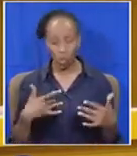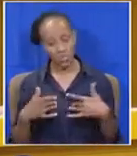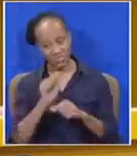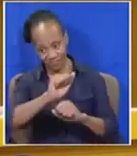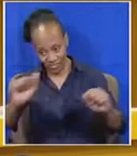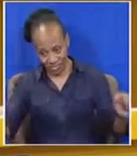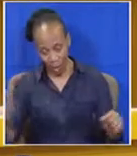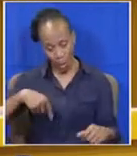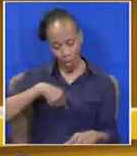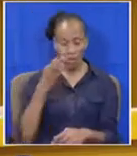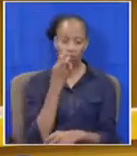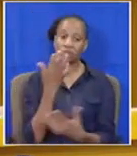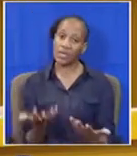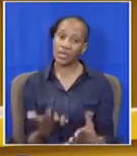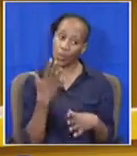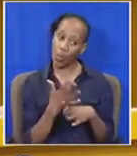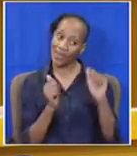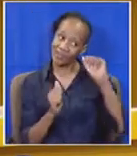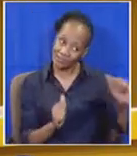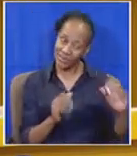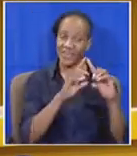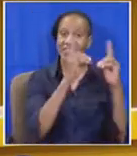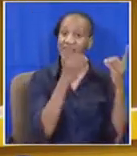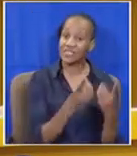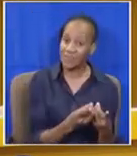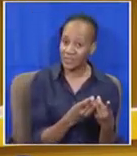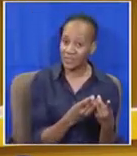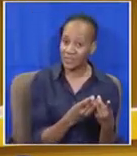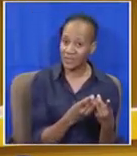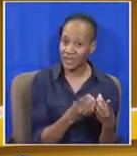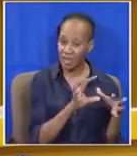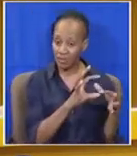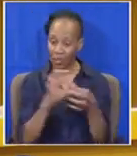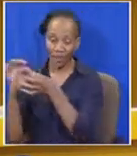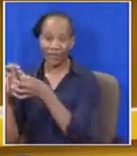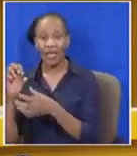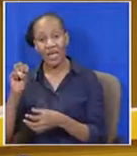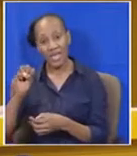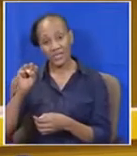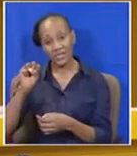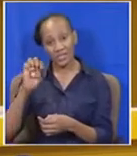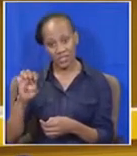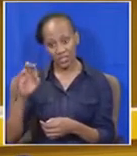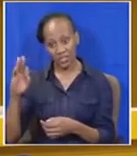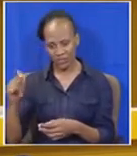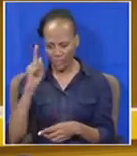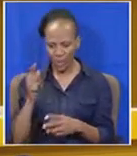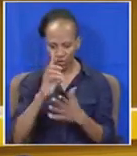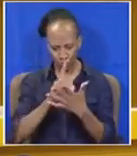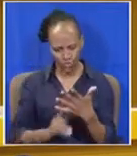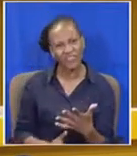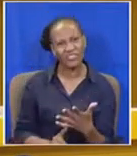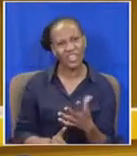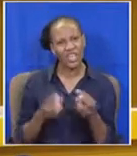we welcome the work of the department with conjunction with CIFAR to develop a rescue strategy